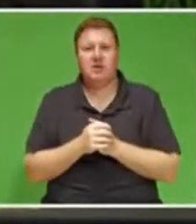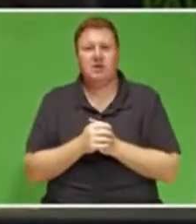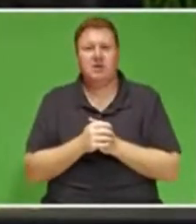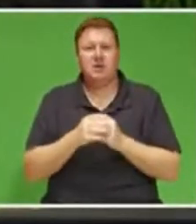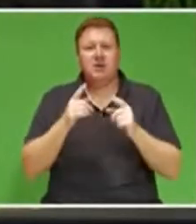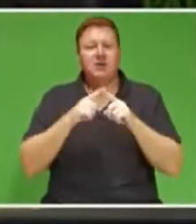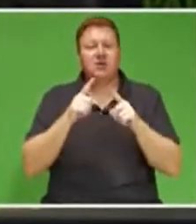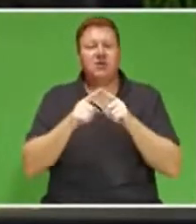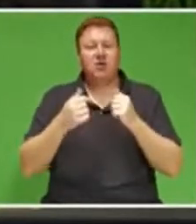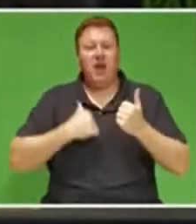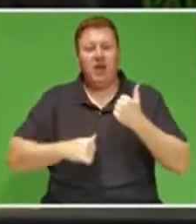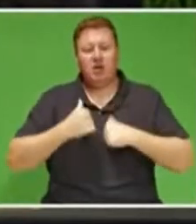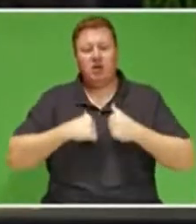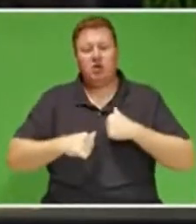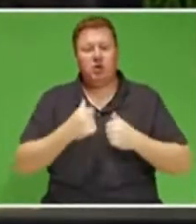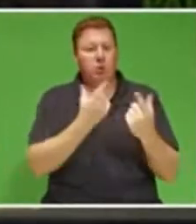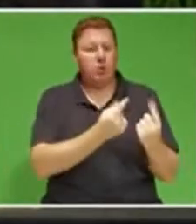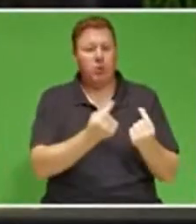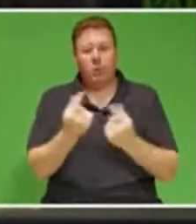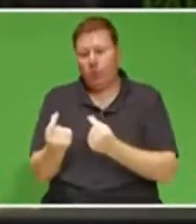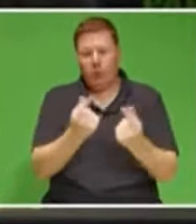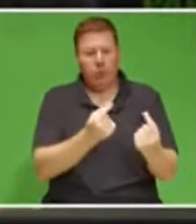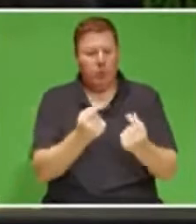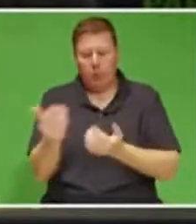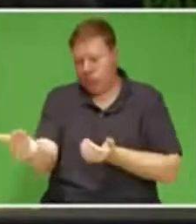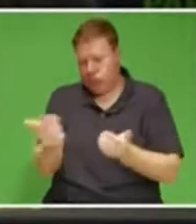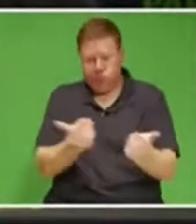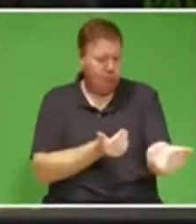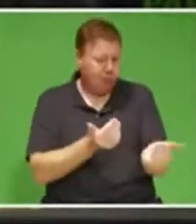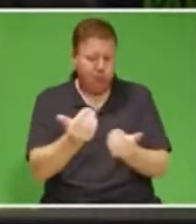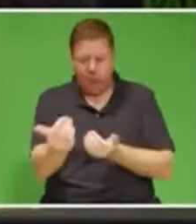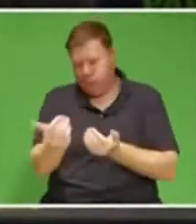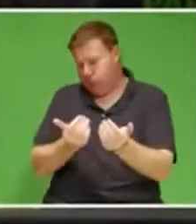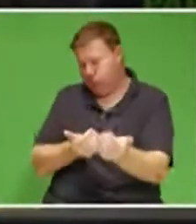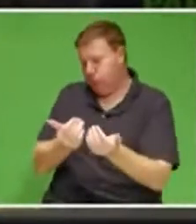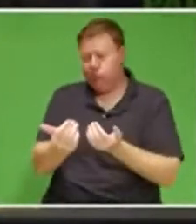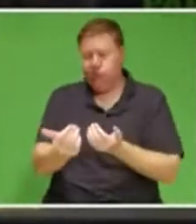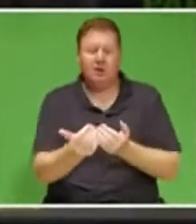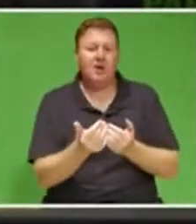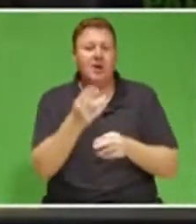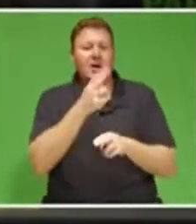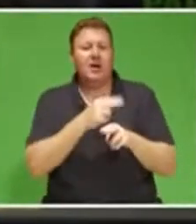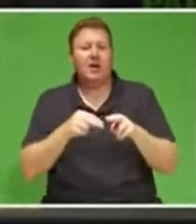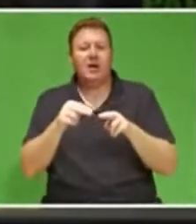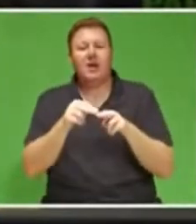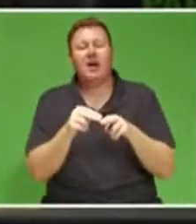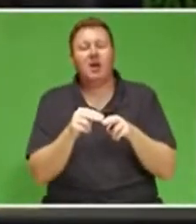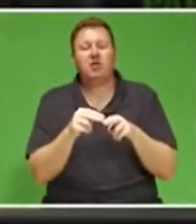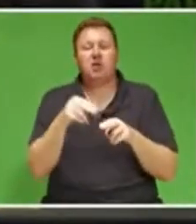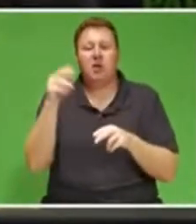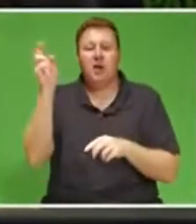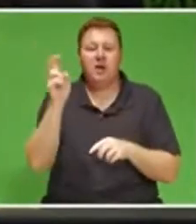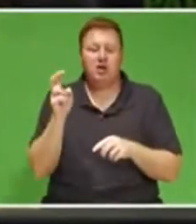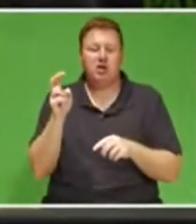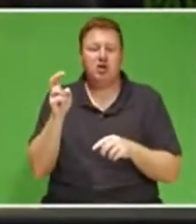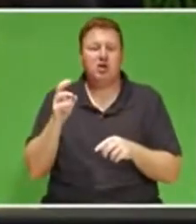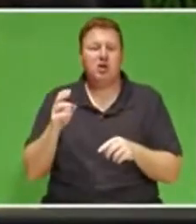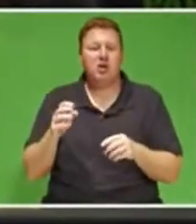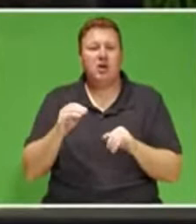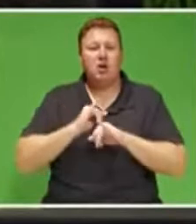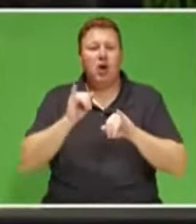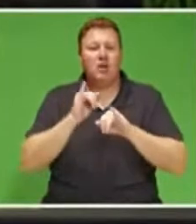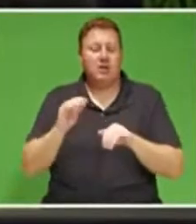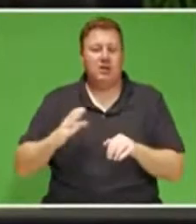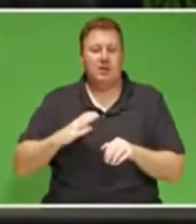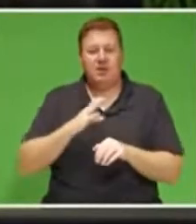actions being coordinated by the National Energy Crisis Committee to end load